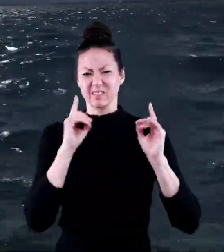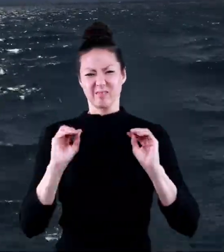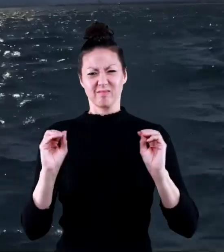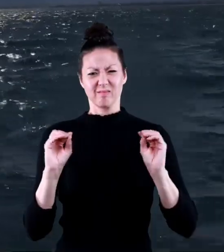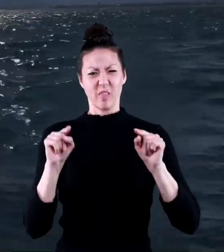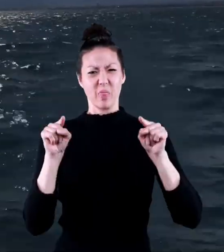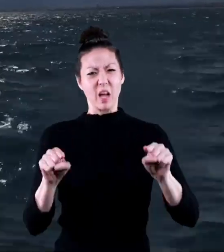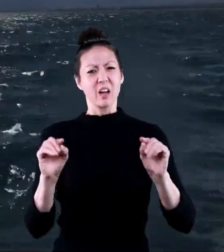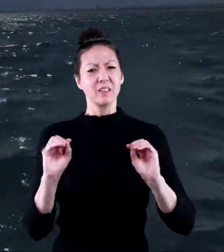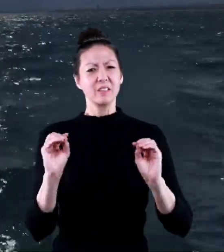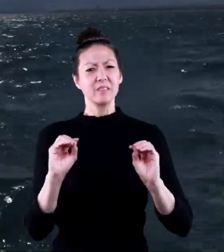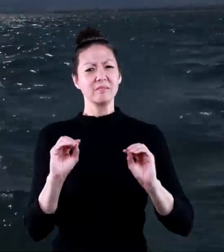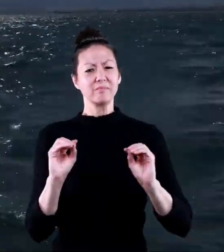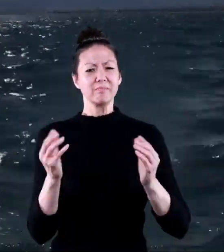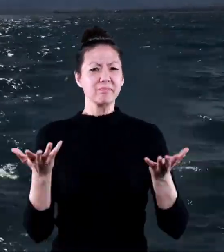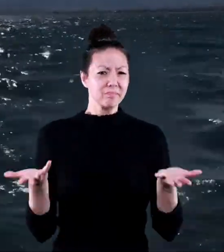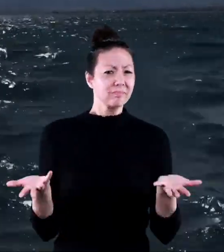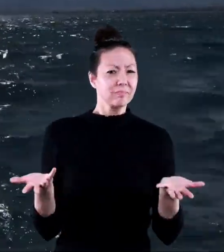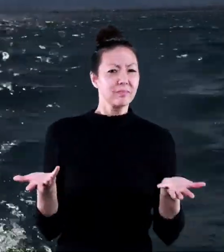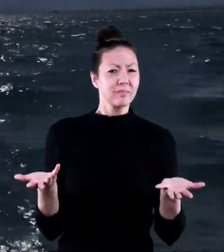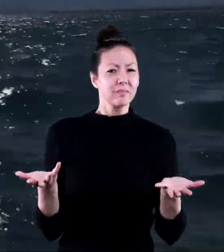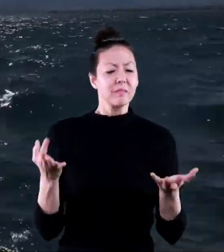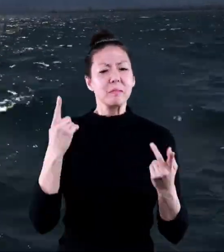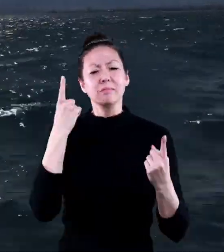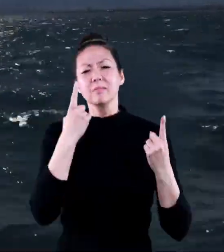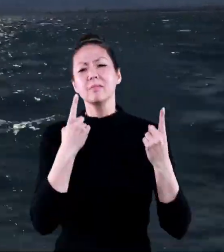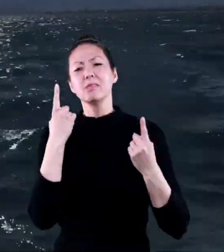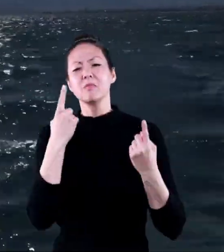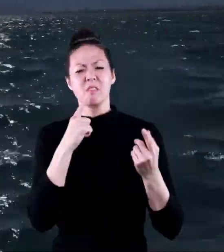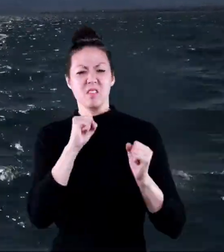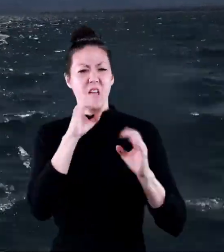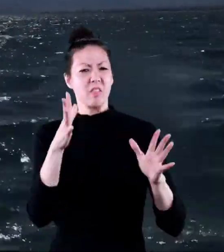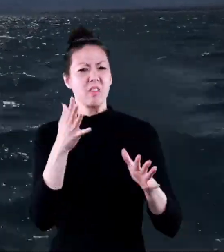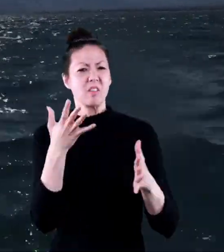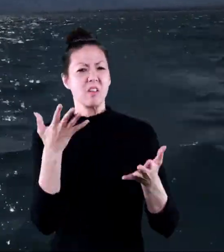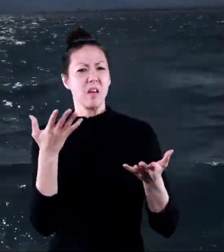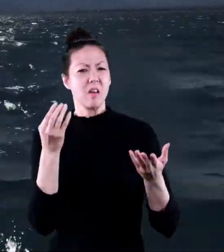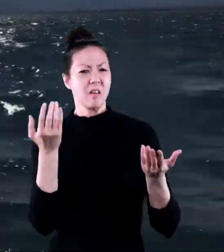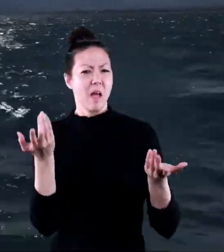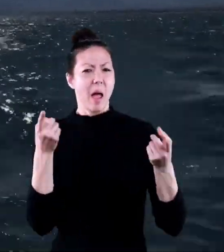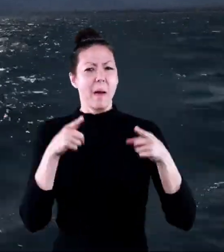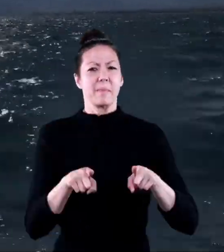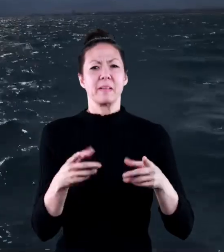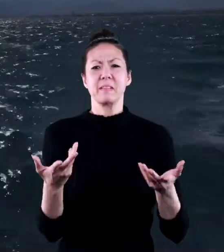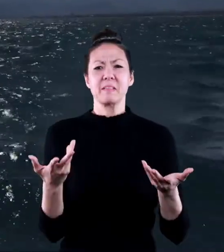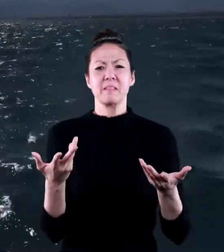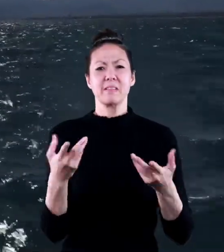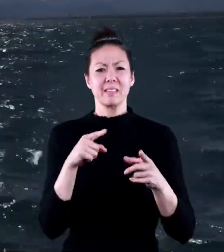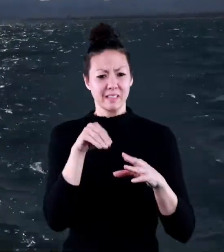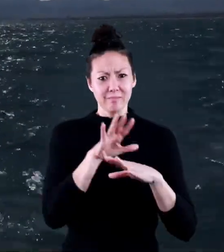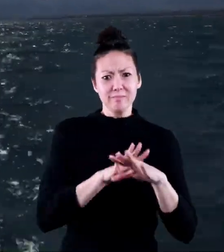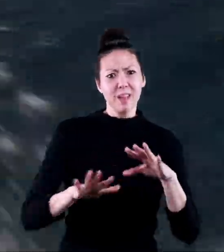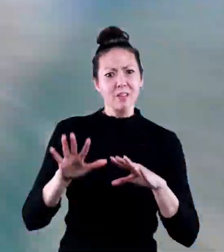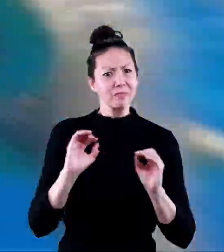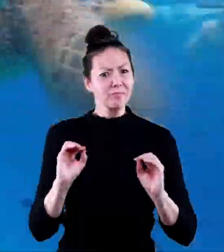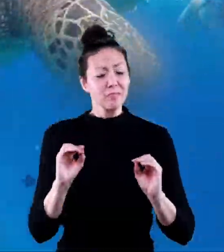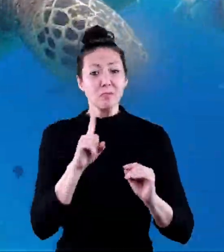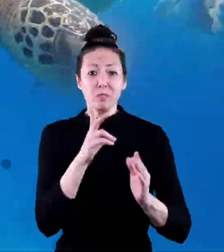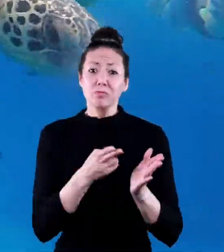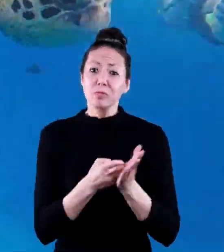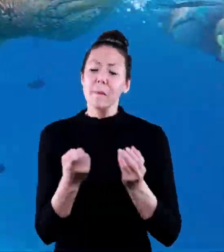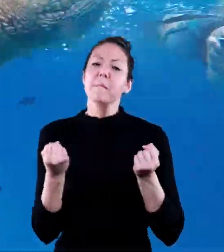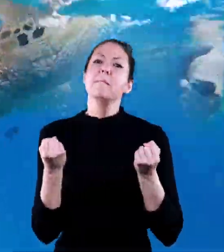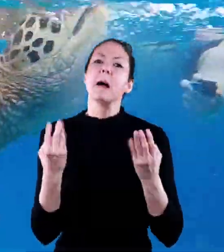Hmm. There must be nothing there. And you may think nothing is going on down there. But the truth